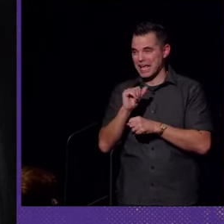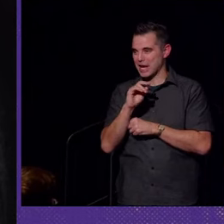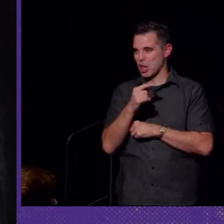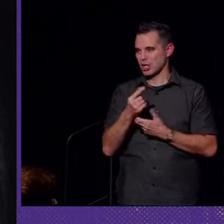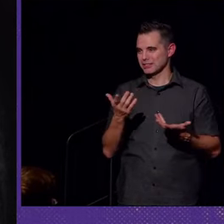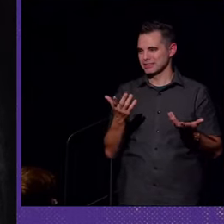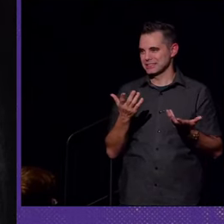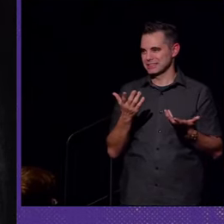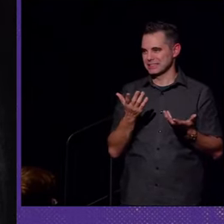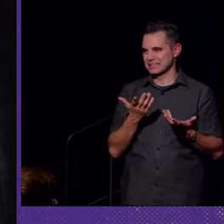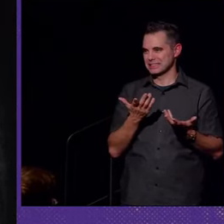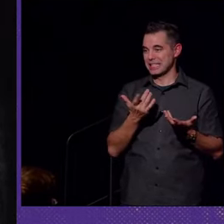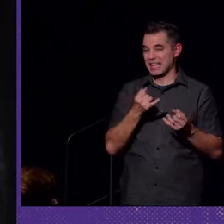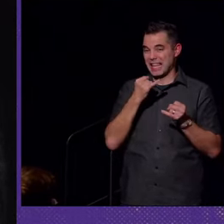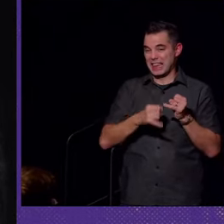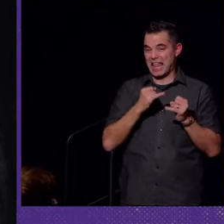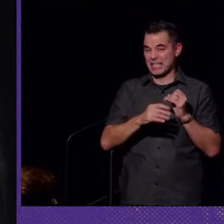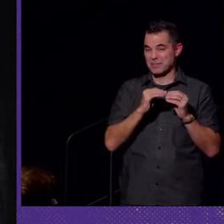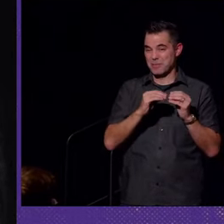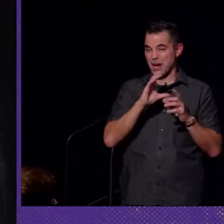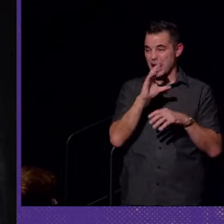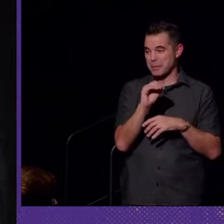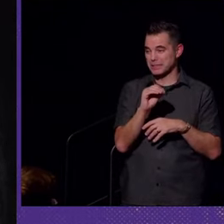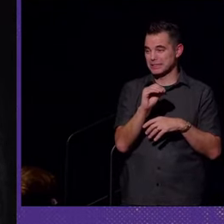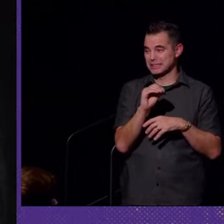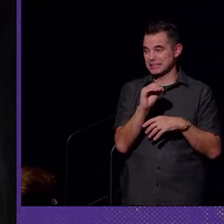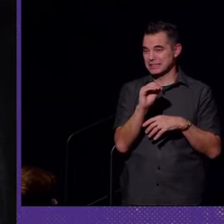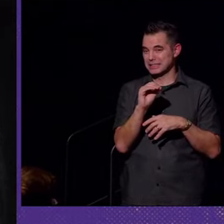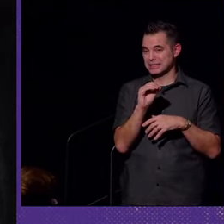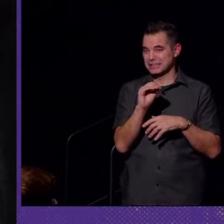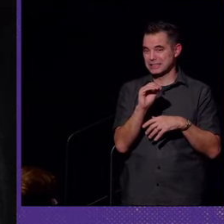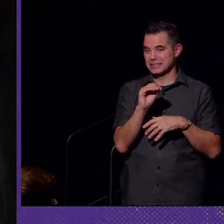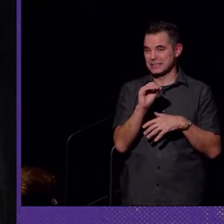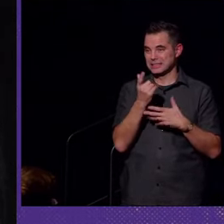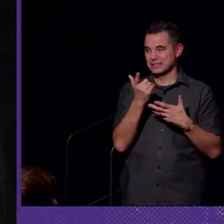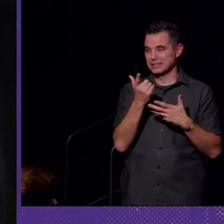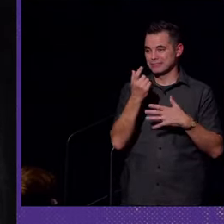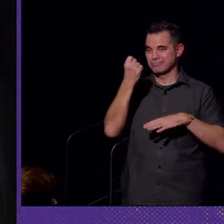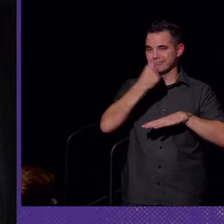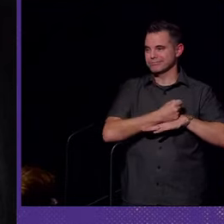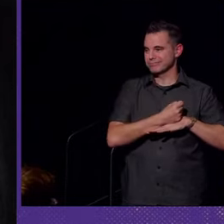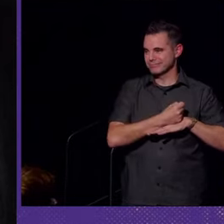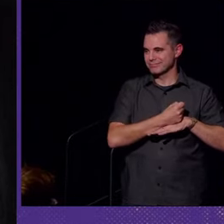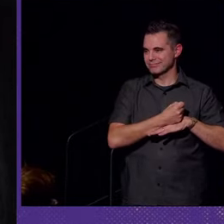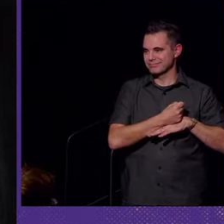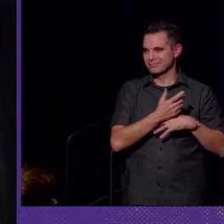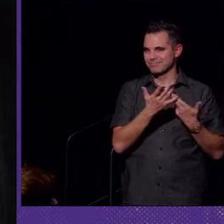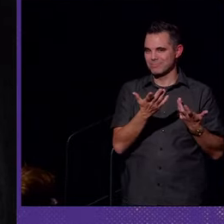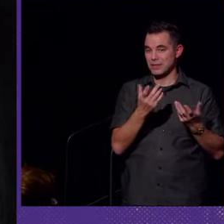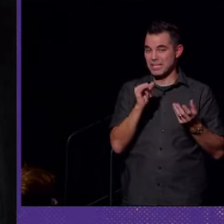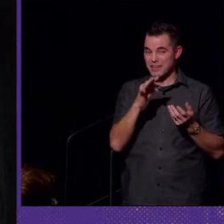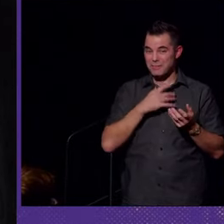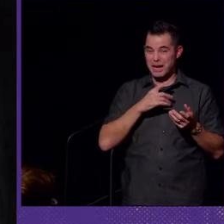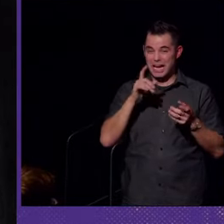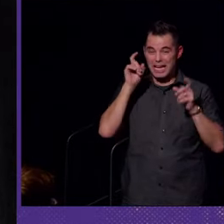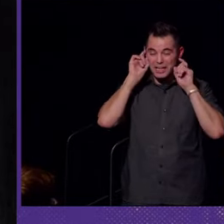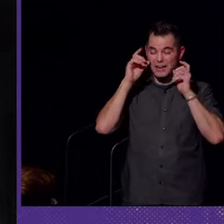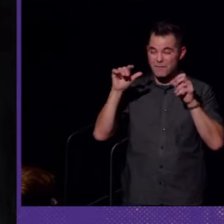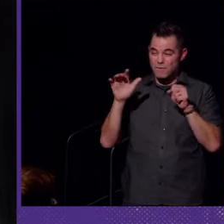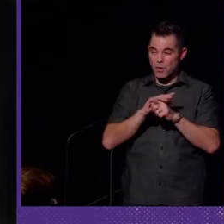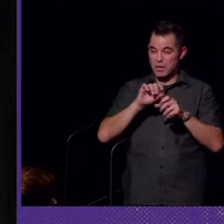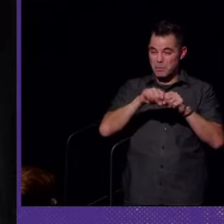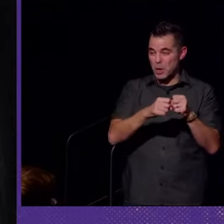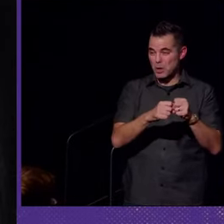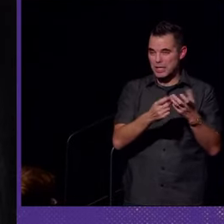products. And the very last repair company had actually stopped. Like, they had shuttered. So, if my hearing aid is fully broke,